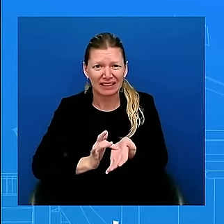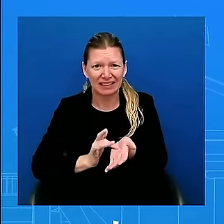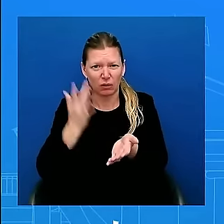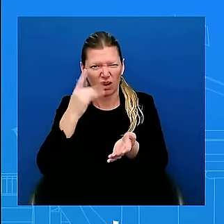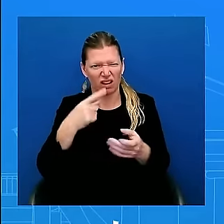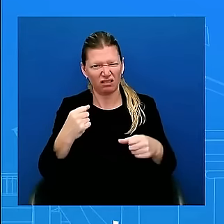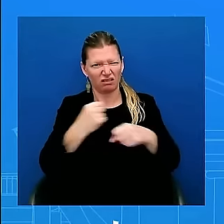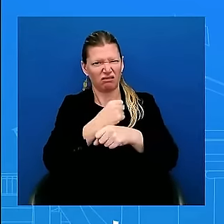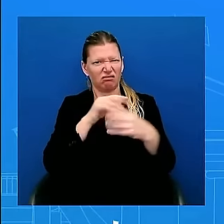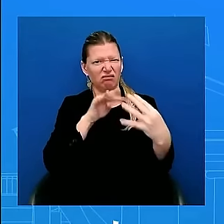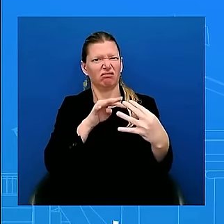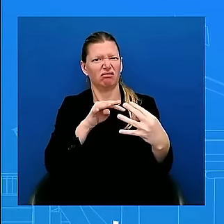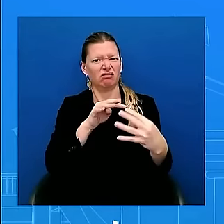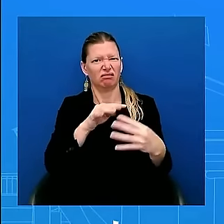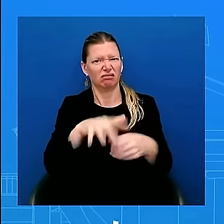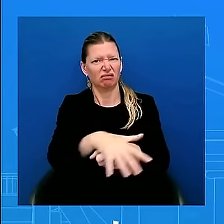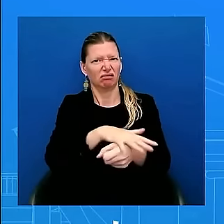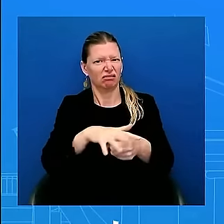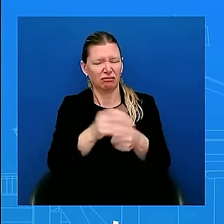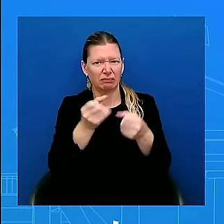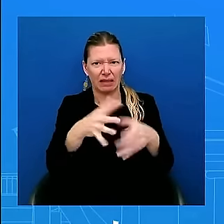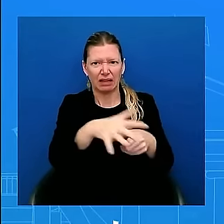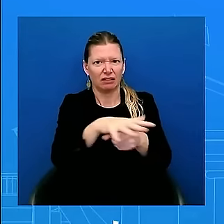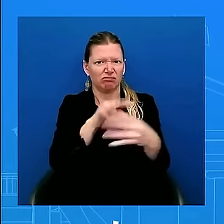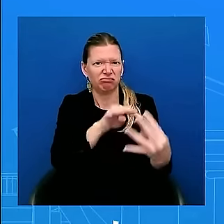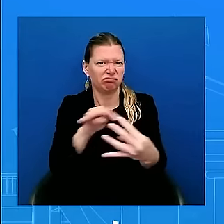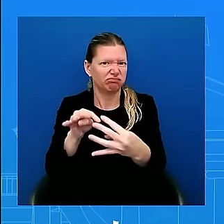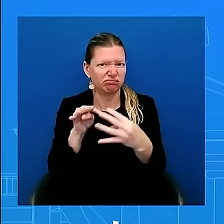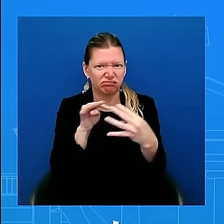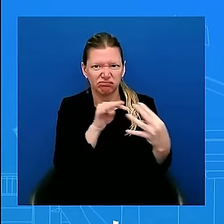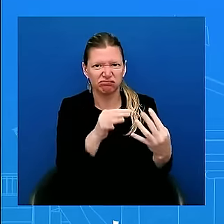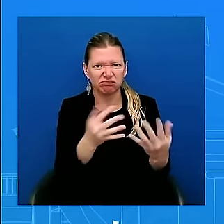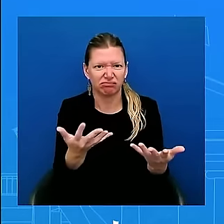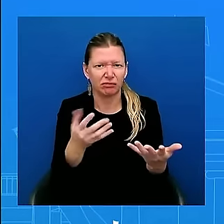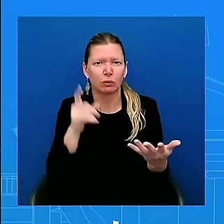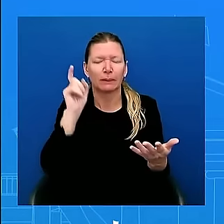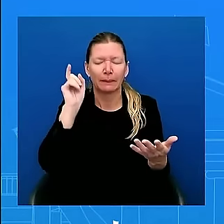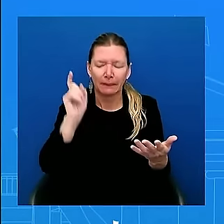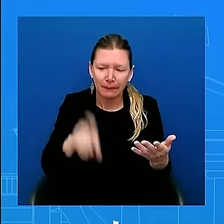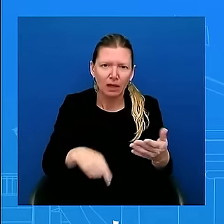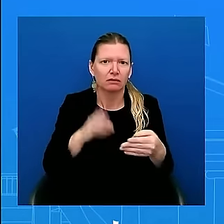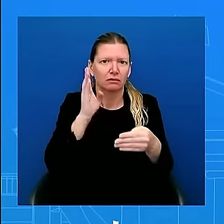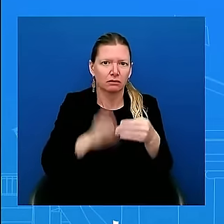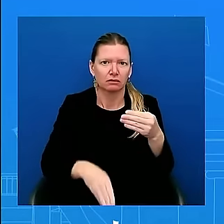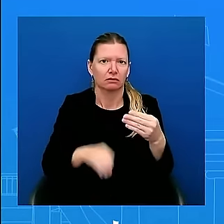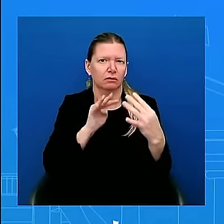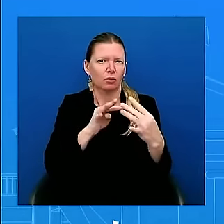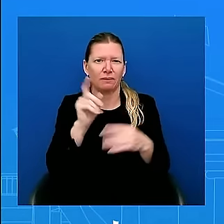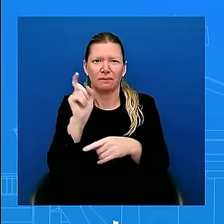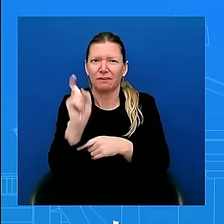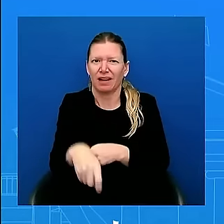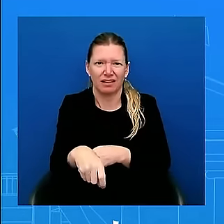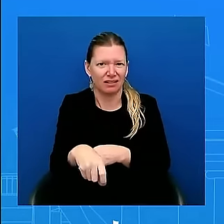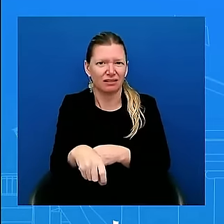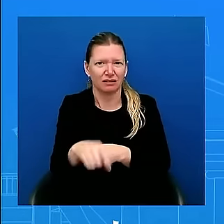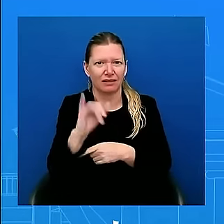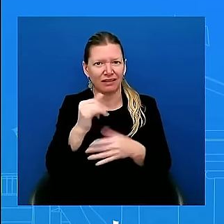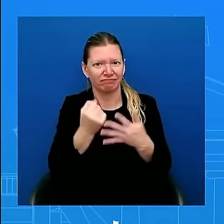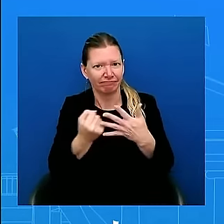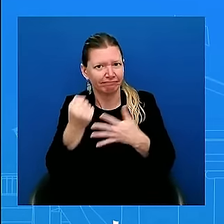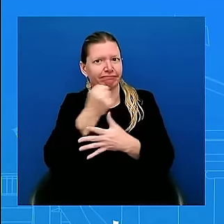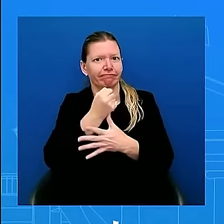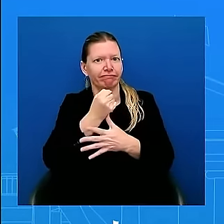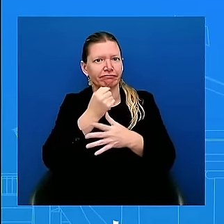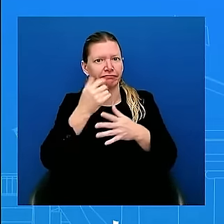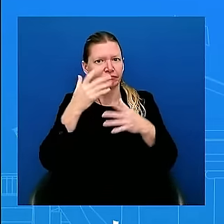end. And one of the principal things that the President's going to talk to the Prime Minister about today is how we get there. How do we end this war? And